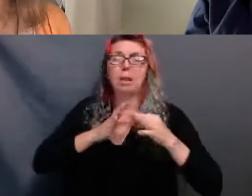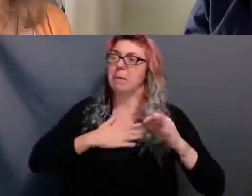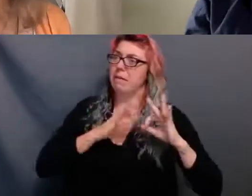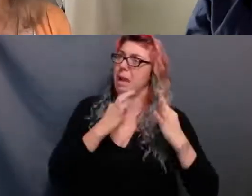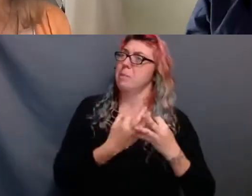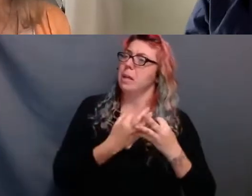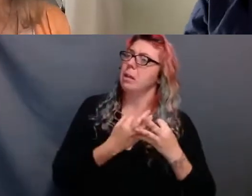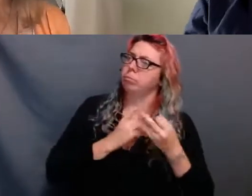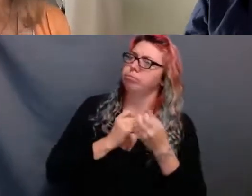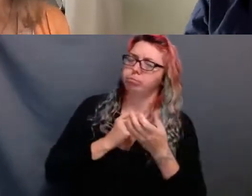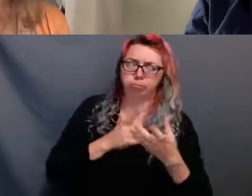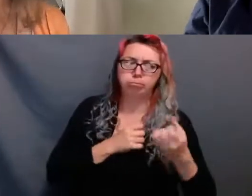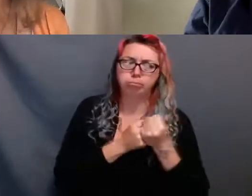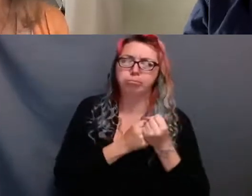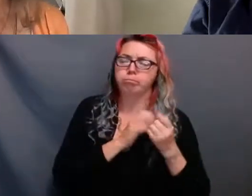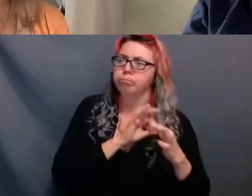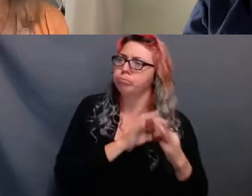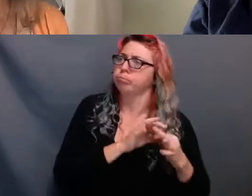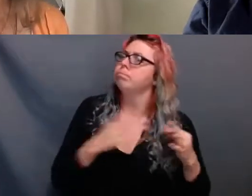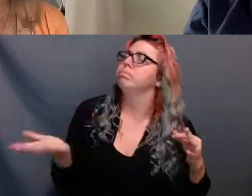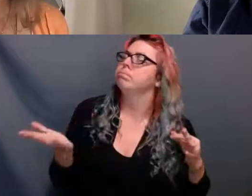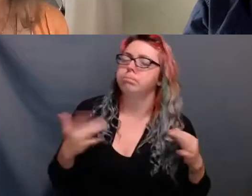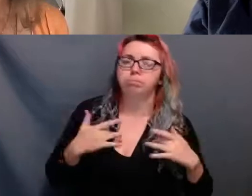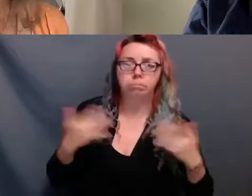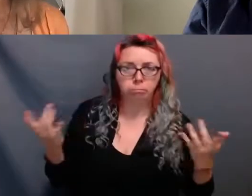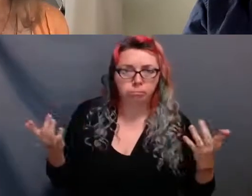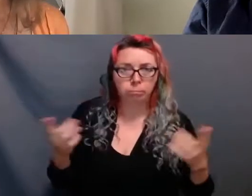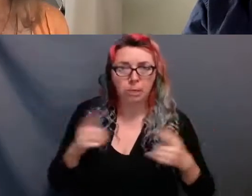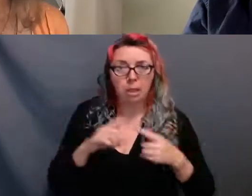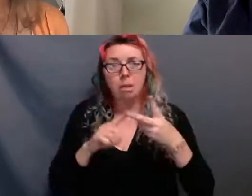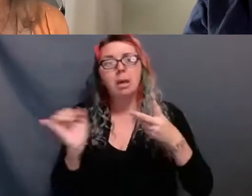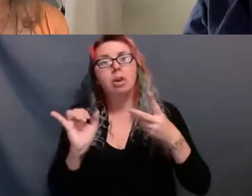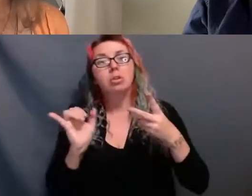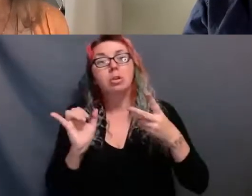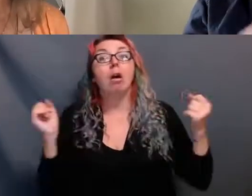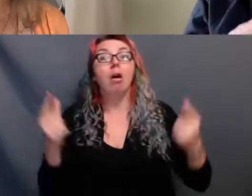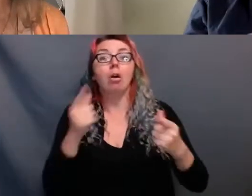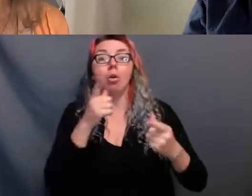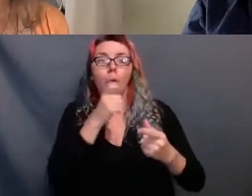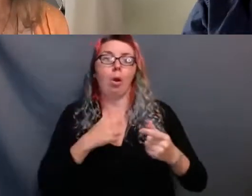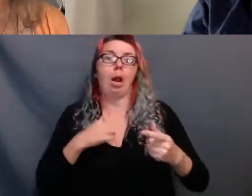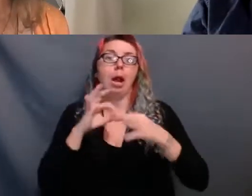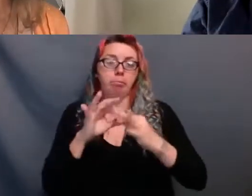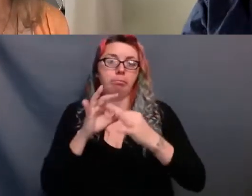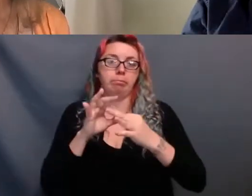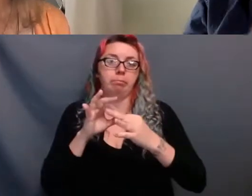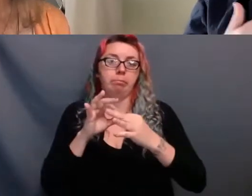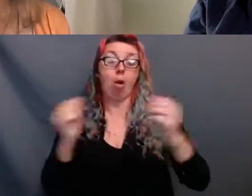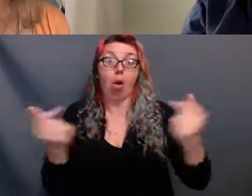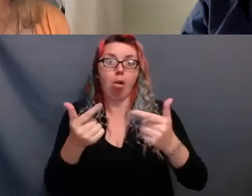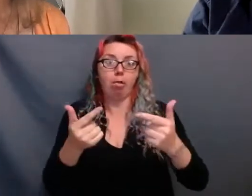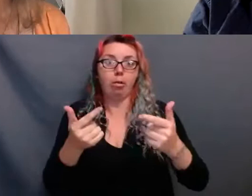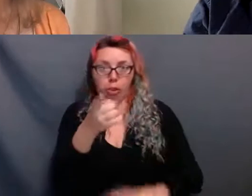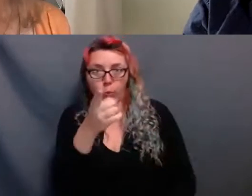At the same time it means to all of whom I am in relation with. That means you. The